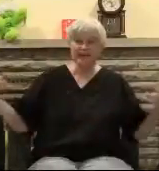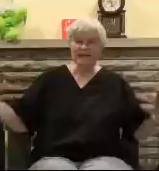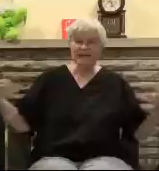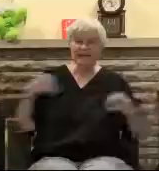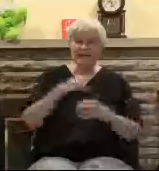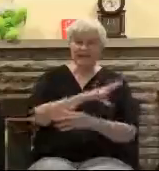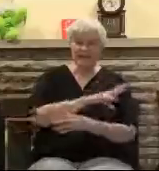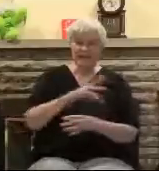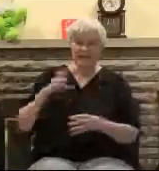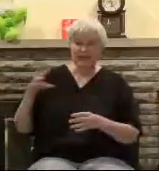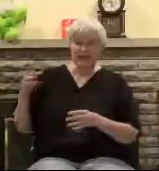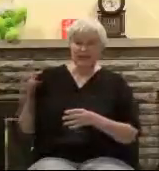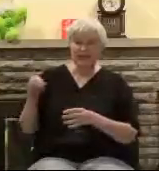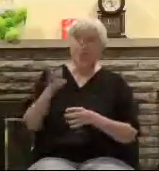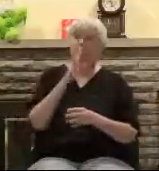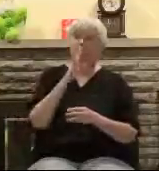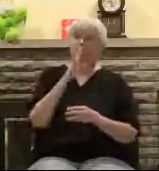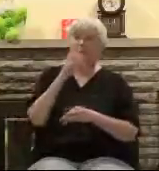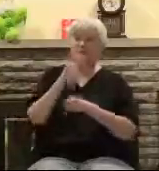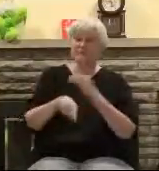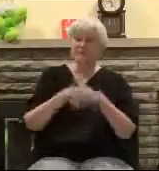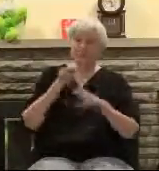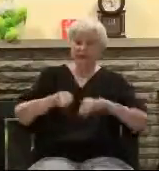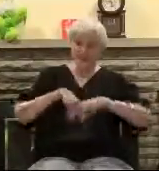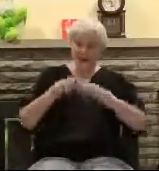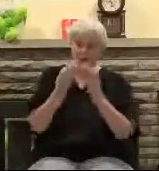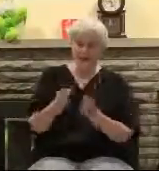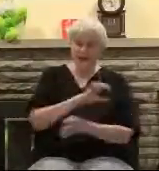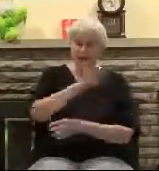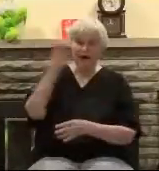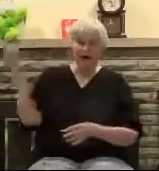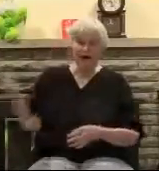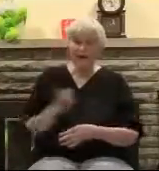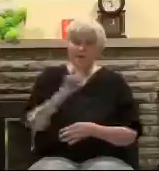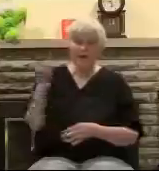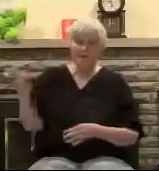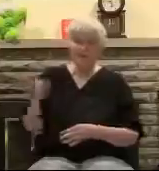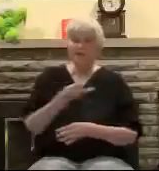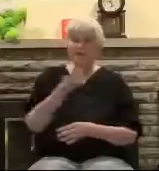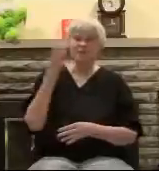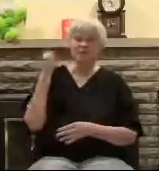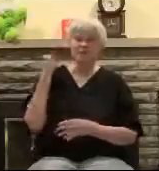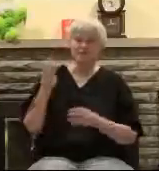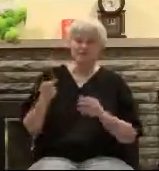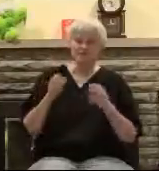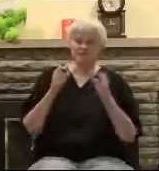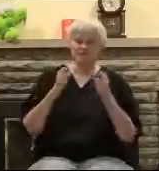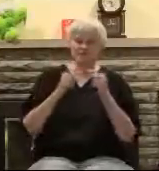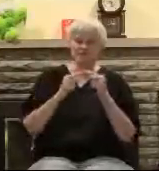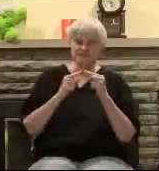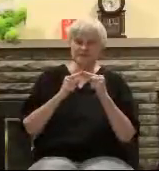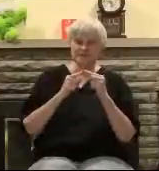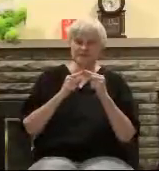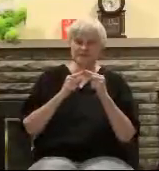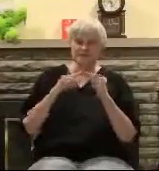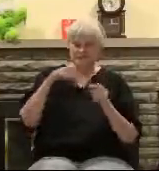marriage in the churches in the state of Ohio. Catherine writes, quote, As an Ohio resident,